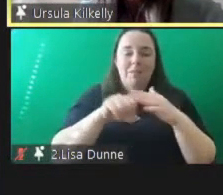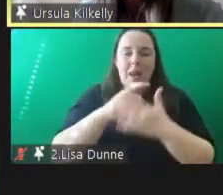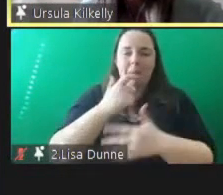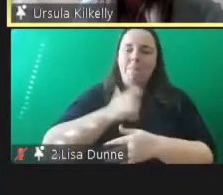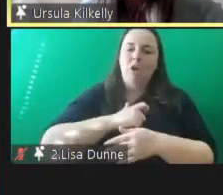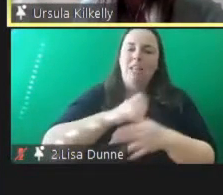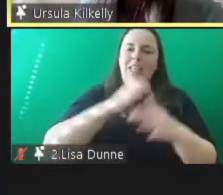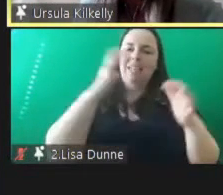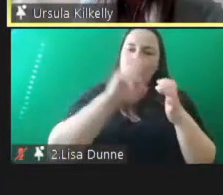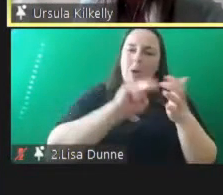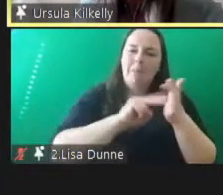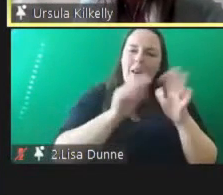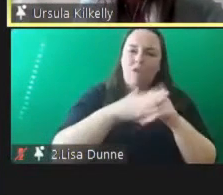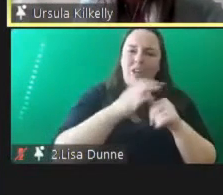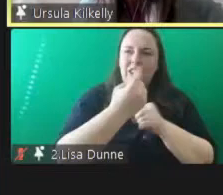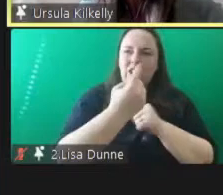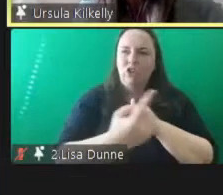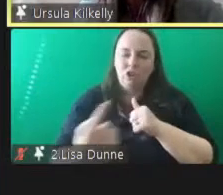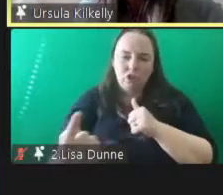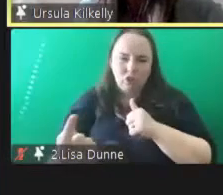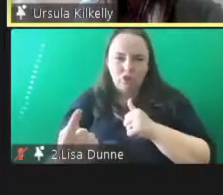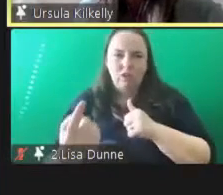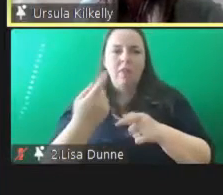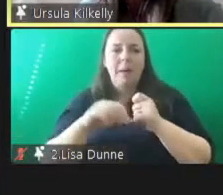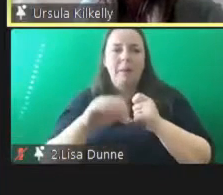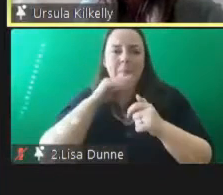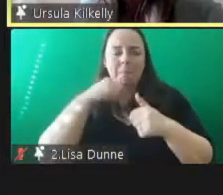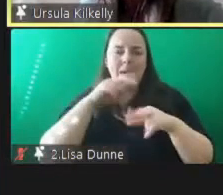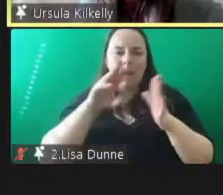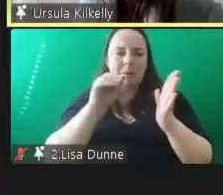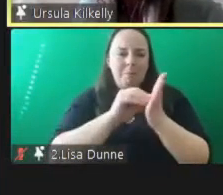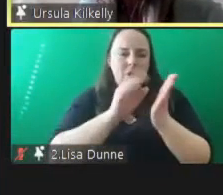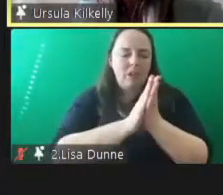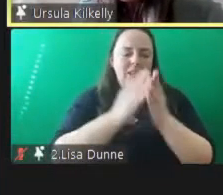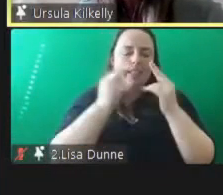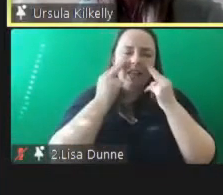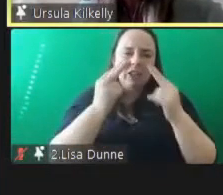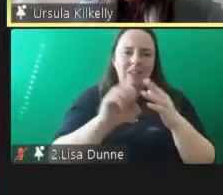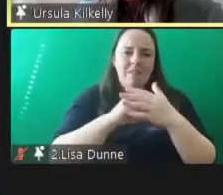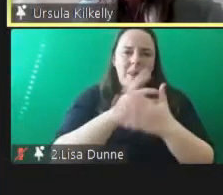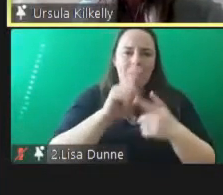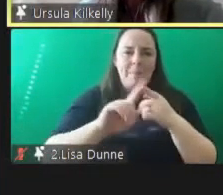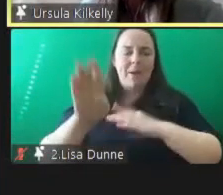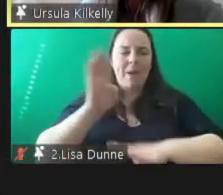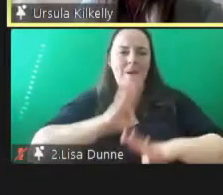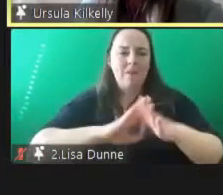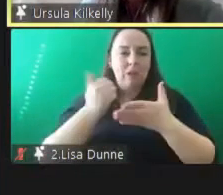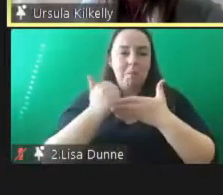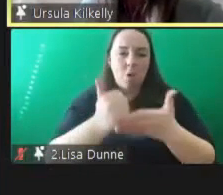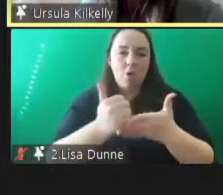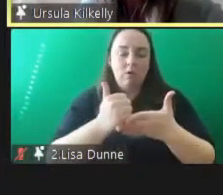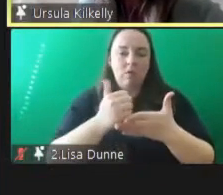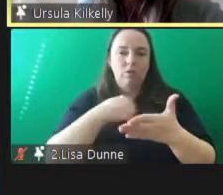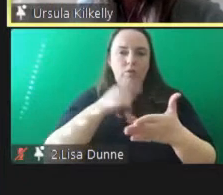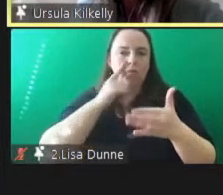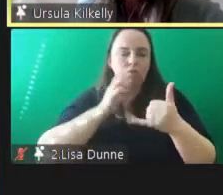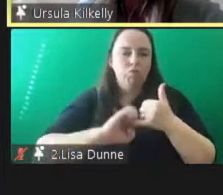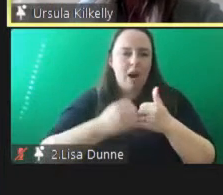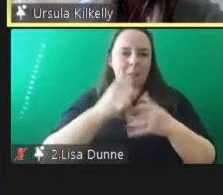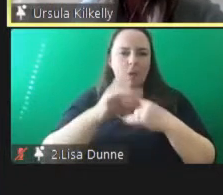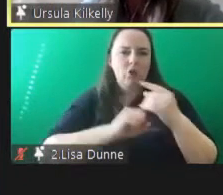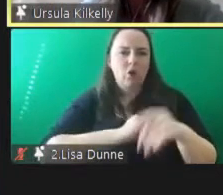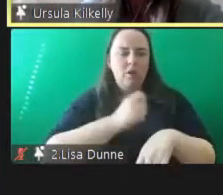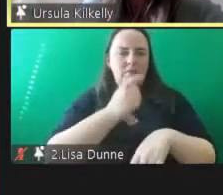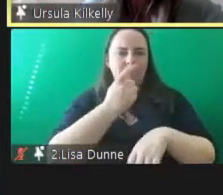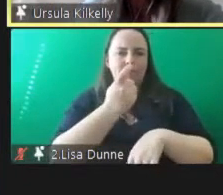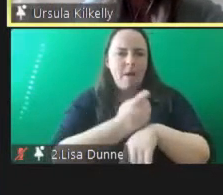care plan um where we can put in the necessary development and behavior supports to to try and ensure that the time